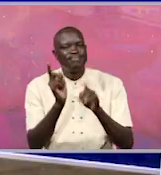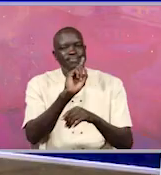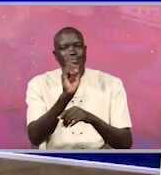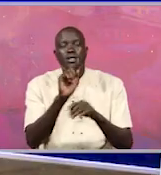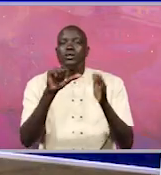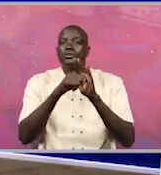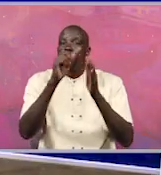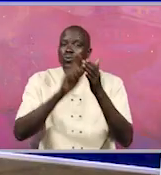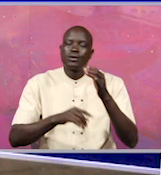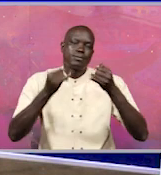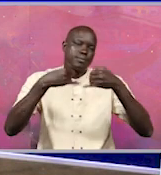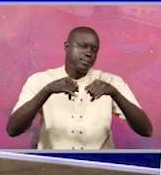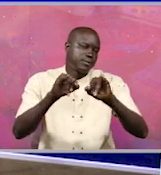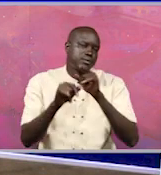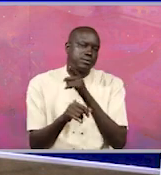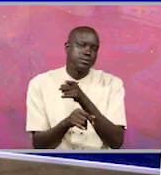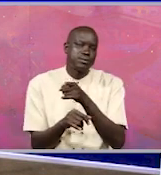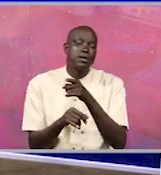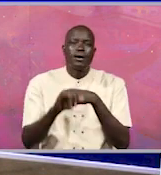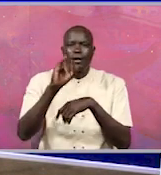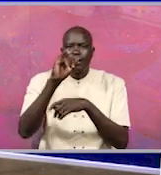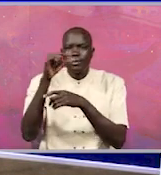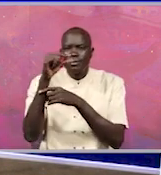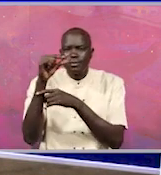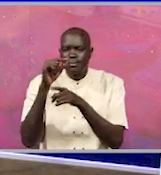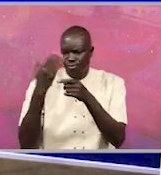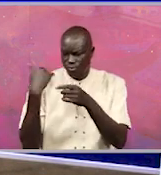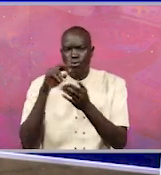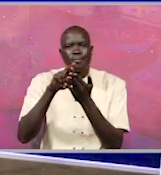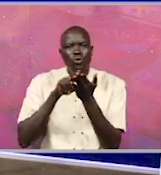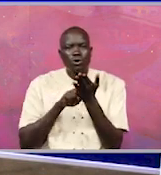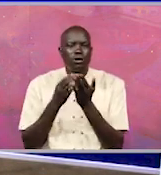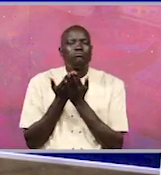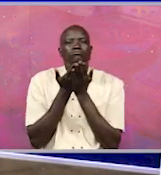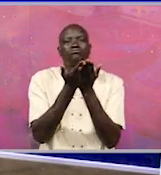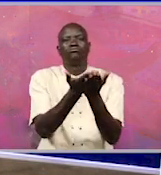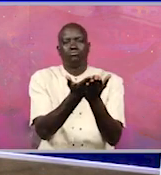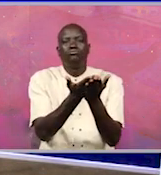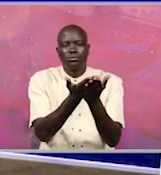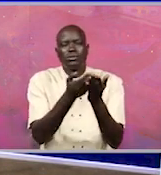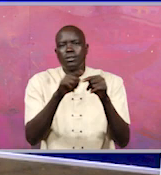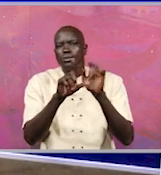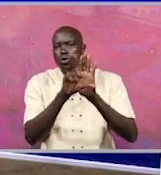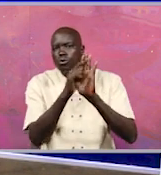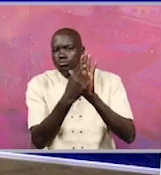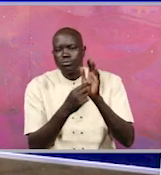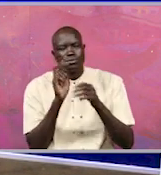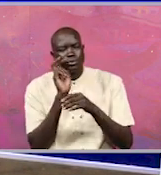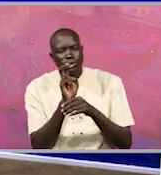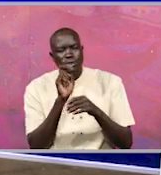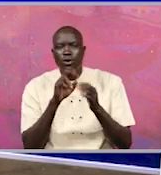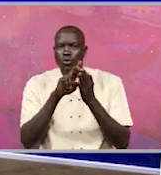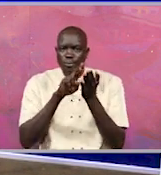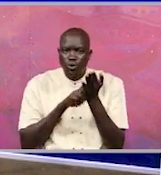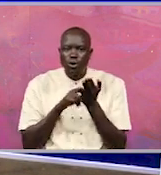of these laws. There is an IG report that was done some time back, and it was trying to look at the law vis-à-vis enforcement. And I think when the